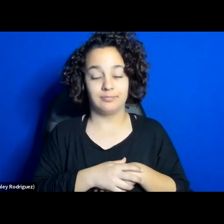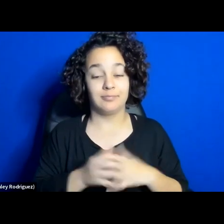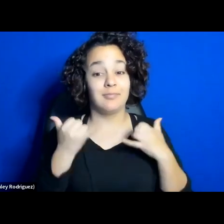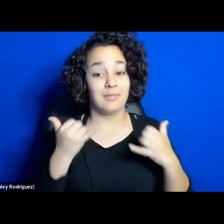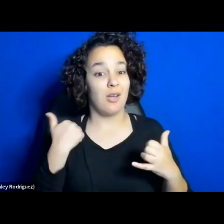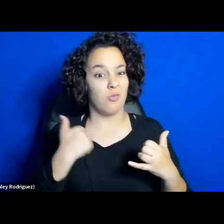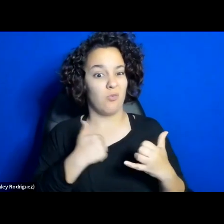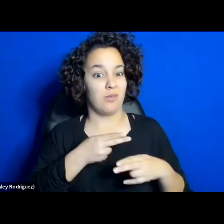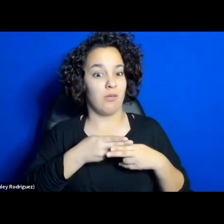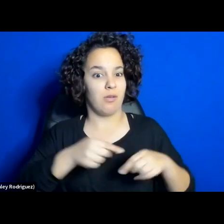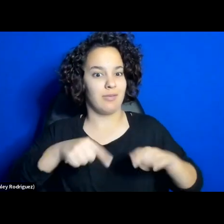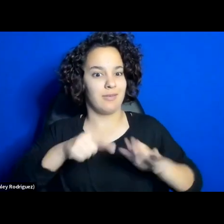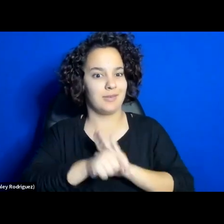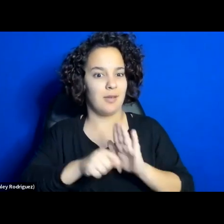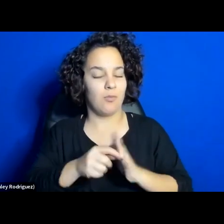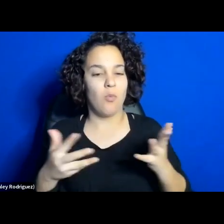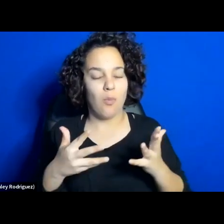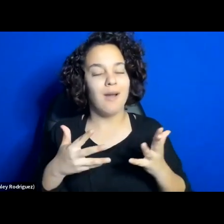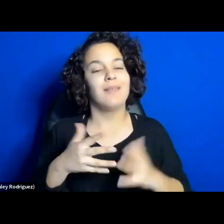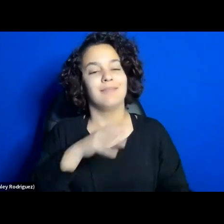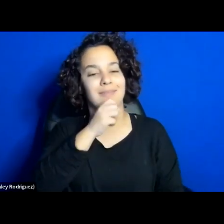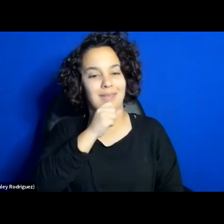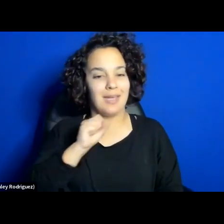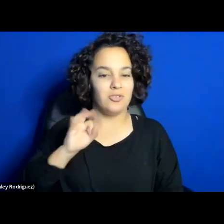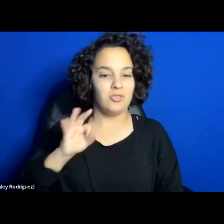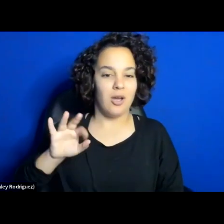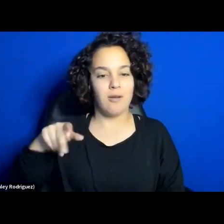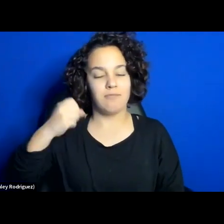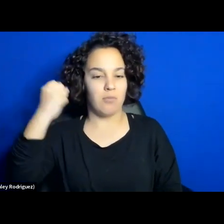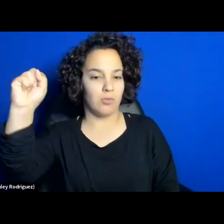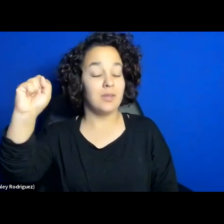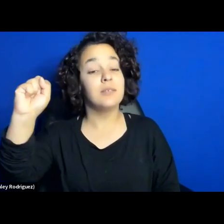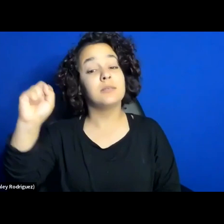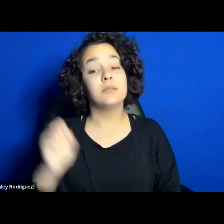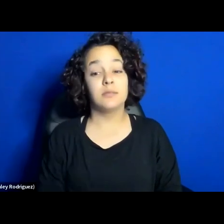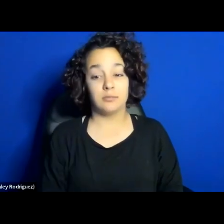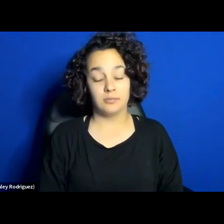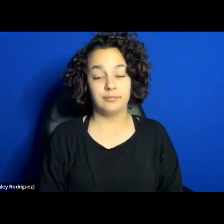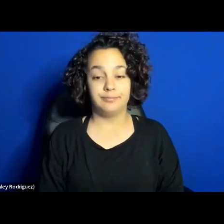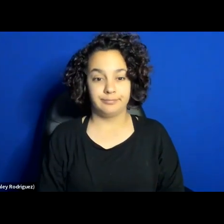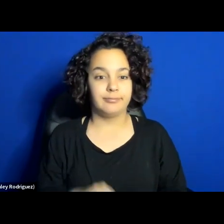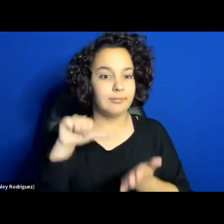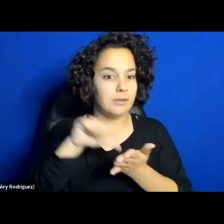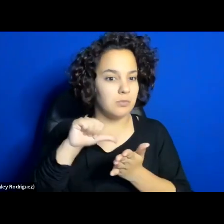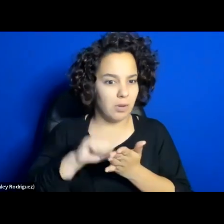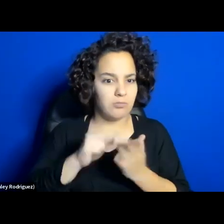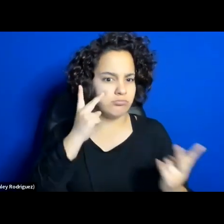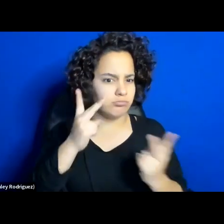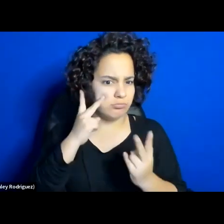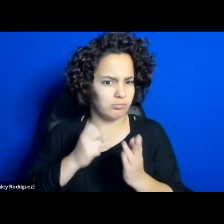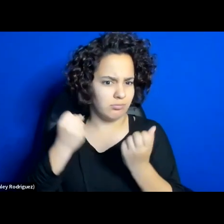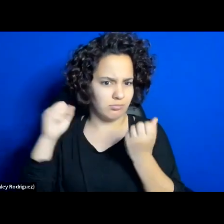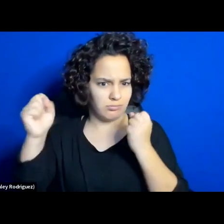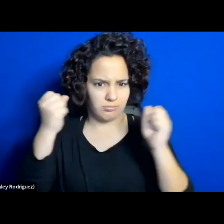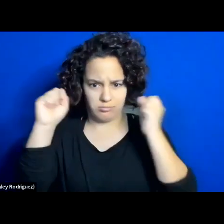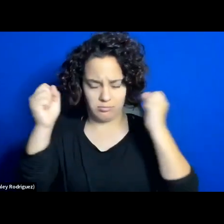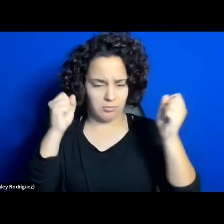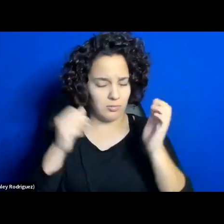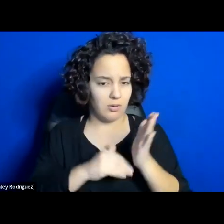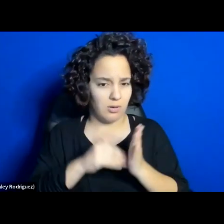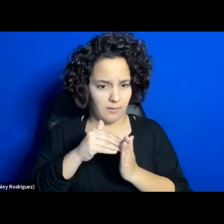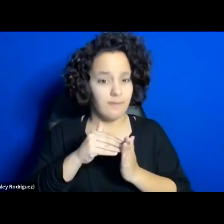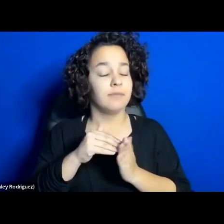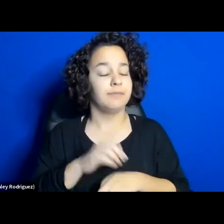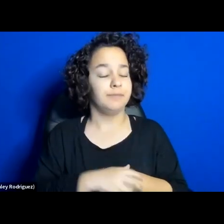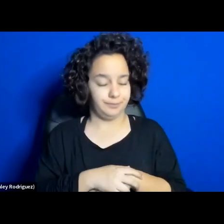movements. In the last 15 years, Iran has been no exception in terms of having an upsurge of social and political